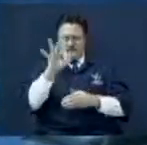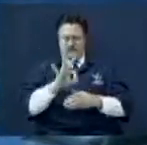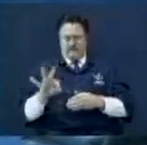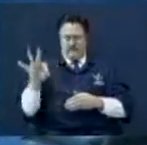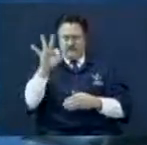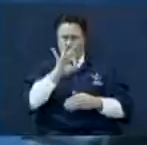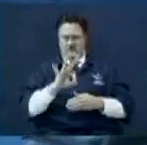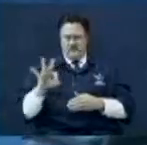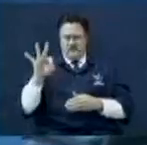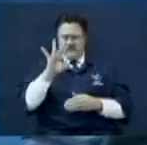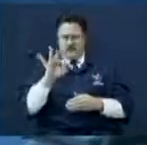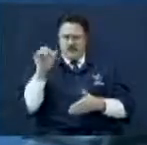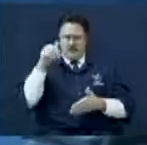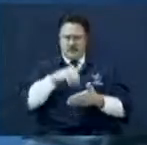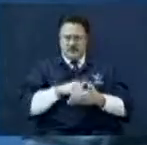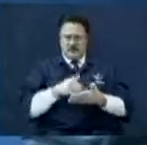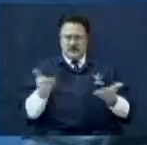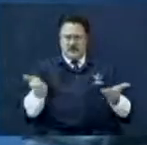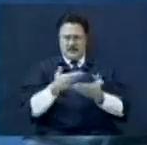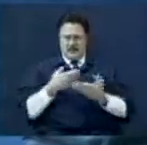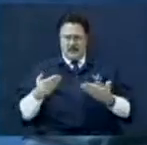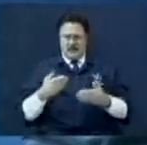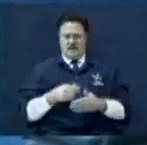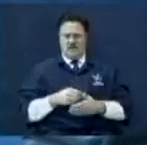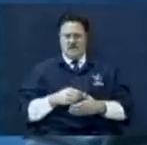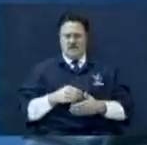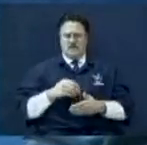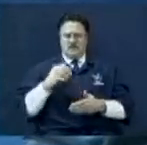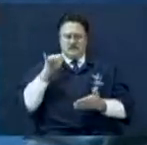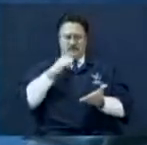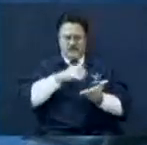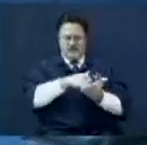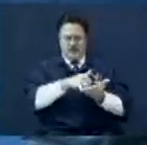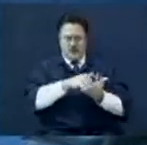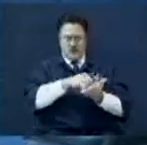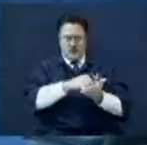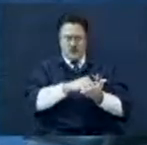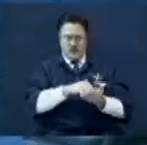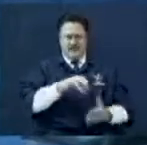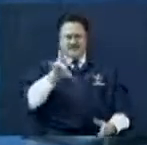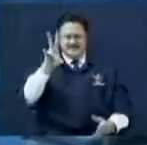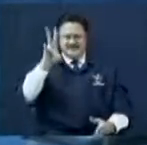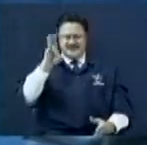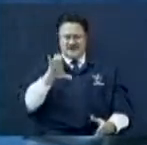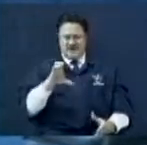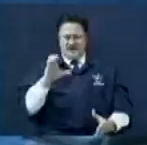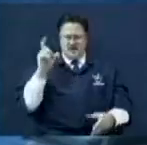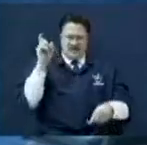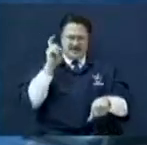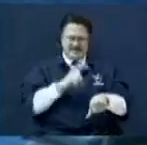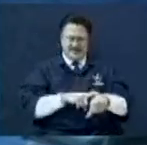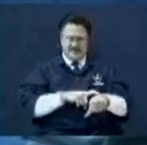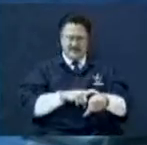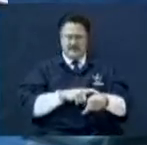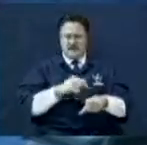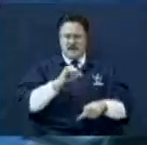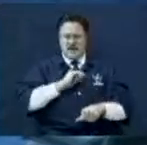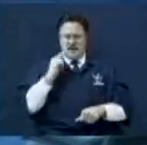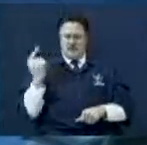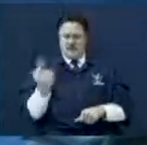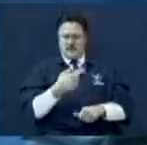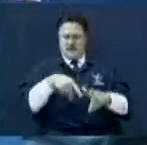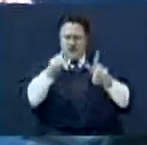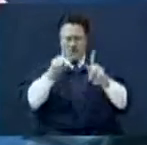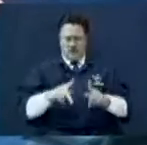phone rang 714 times, and I even answered. People said, well, you don't answer the phone. I said, secretary's off this afternoon. My wife's off today. They're off on